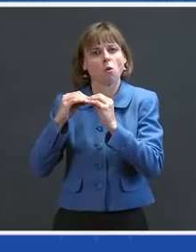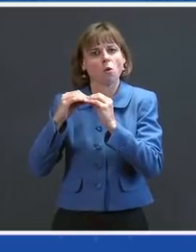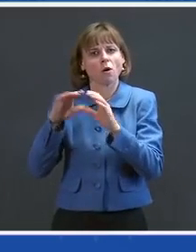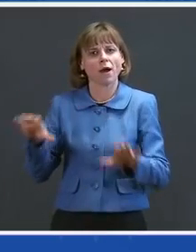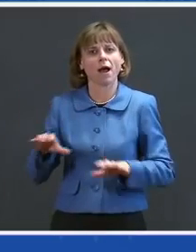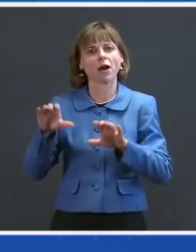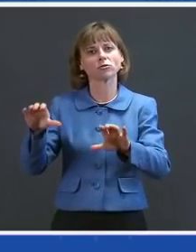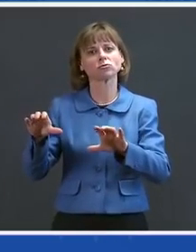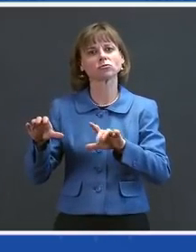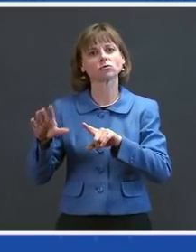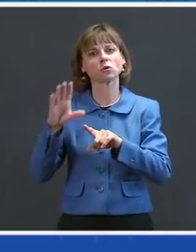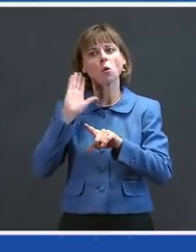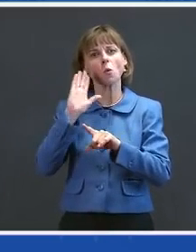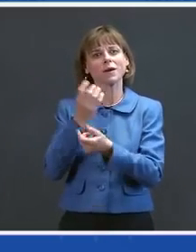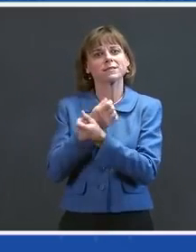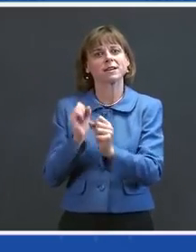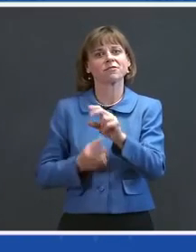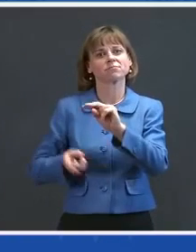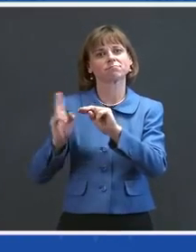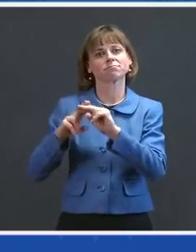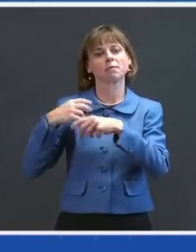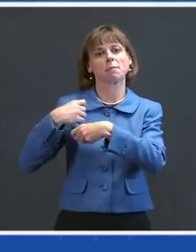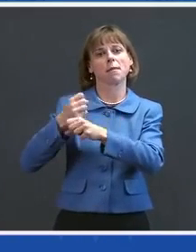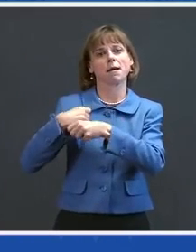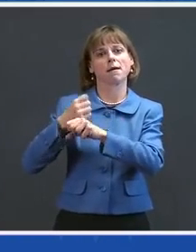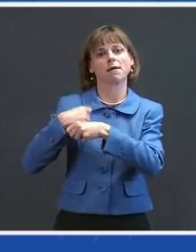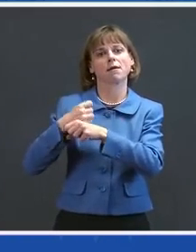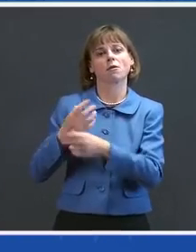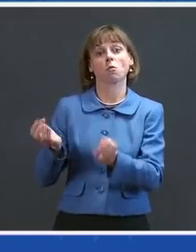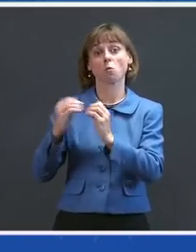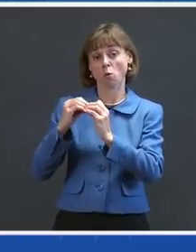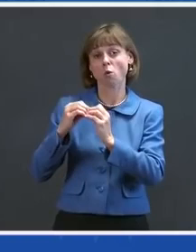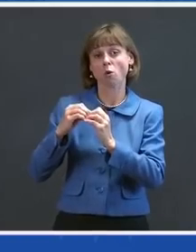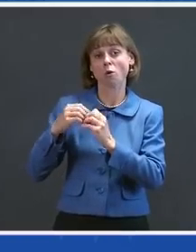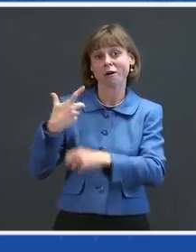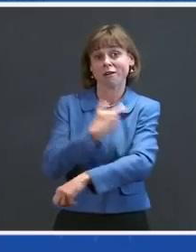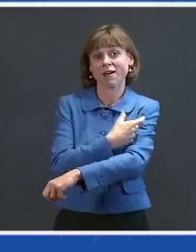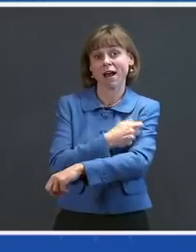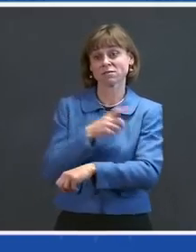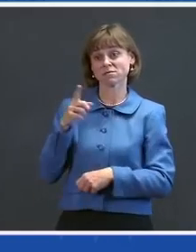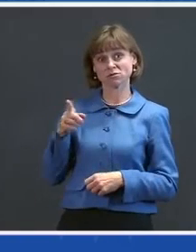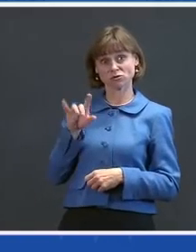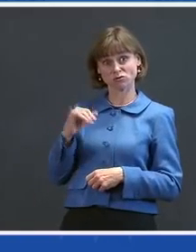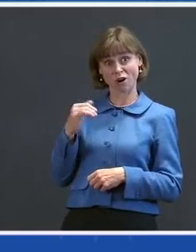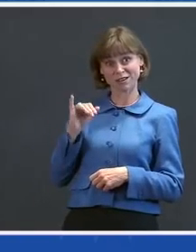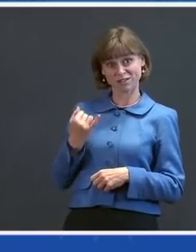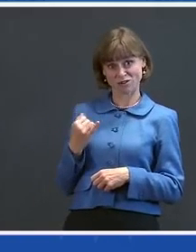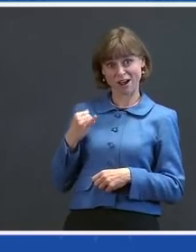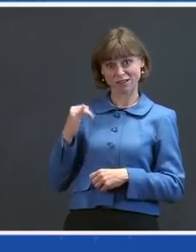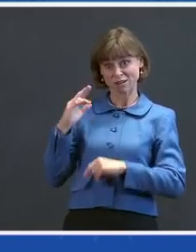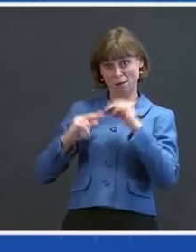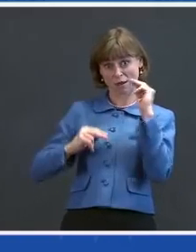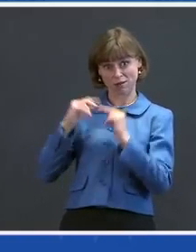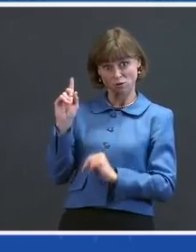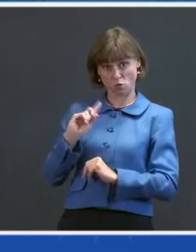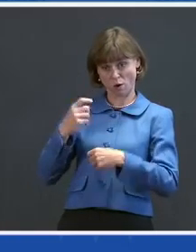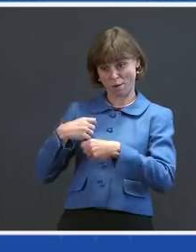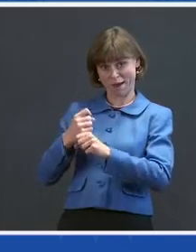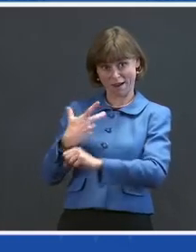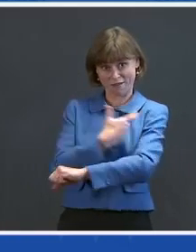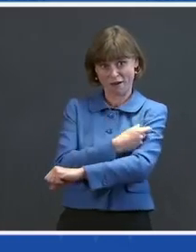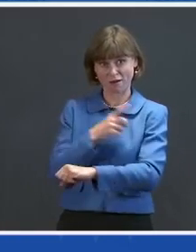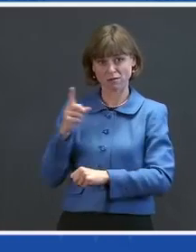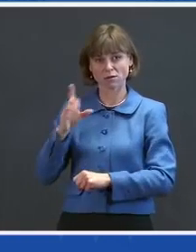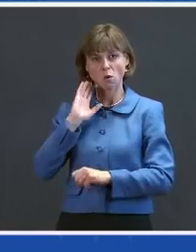to safely accelerate vaccine production. Johnson & Johnson's vaccine manufacturing facilities will now begin to